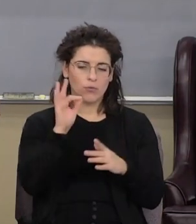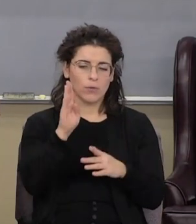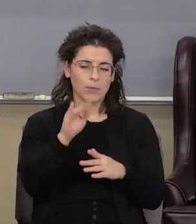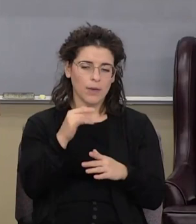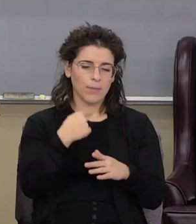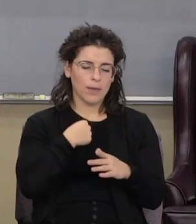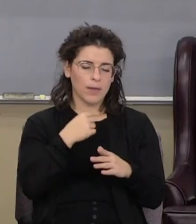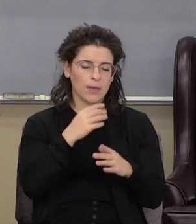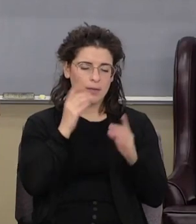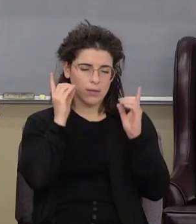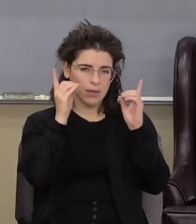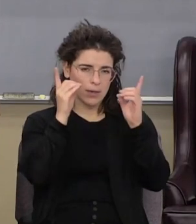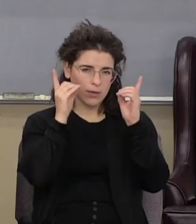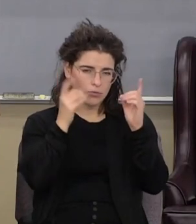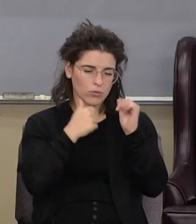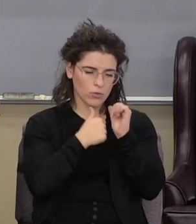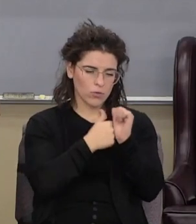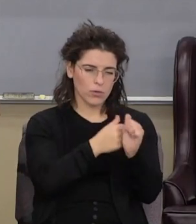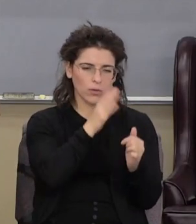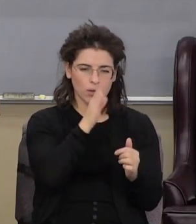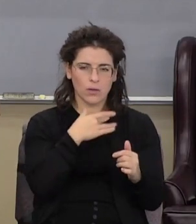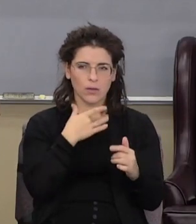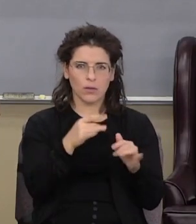that's according to godliness the only place